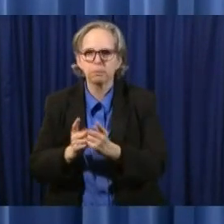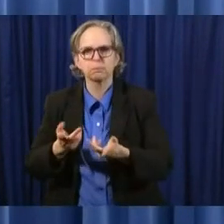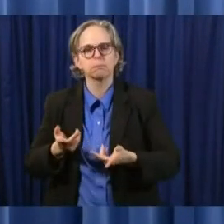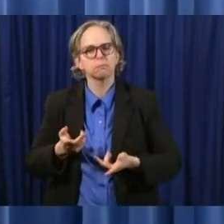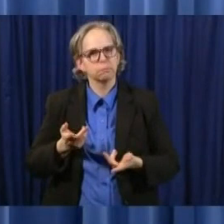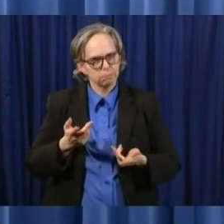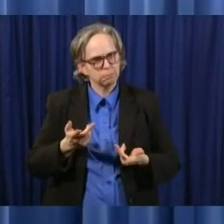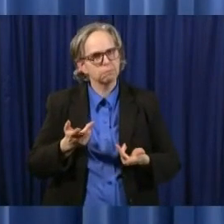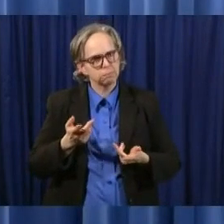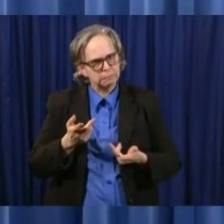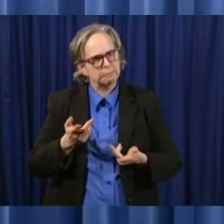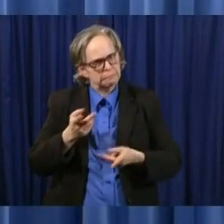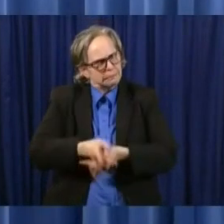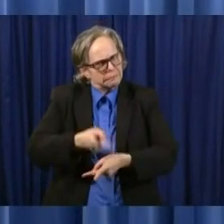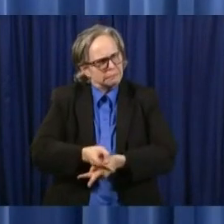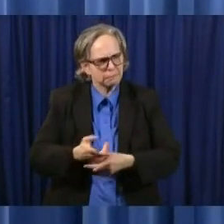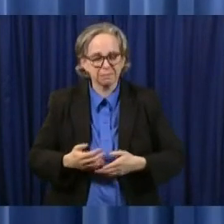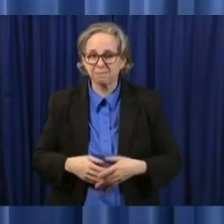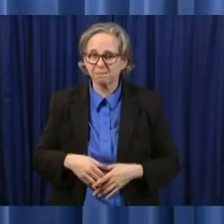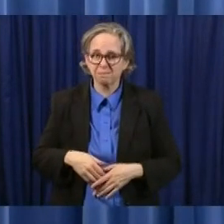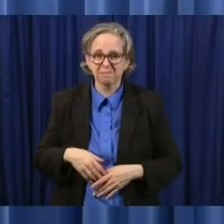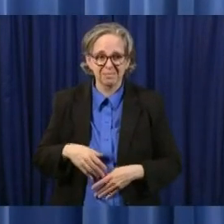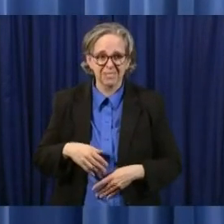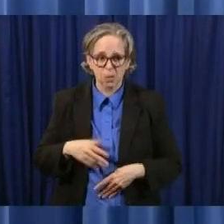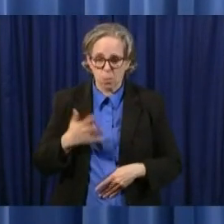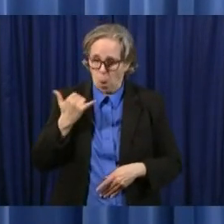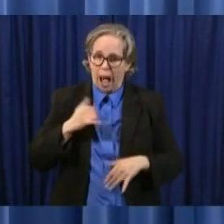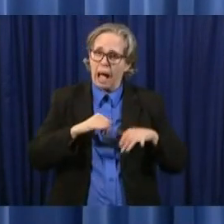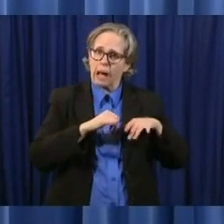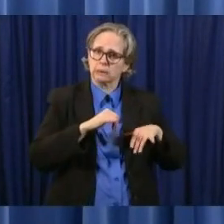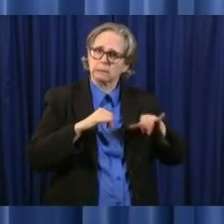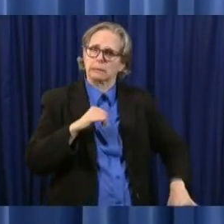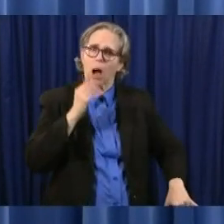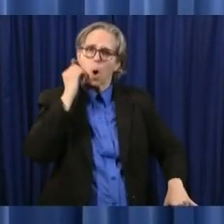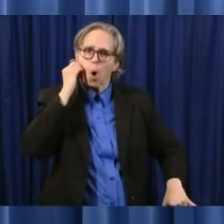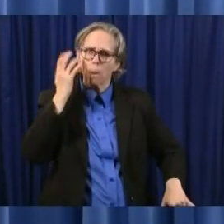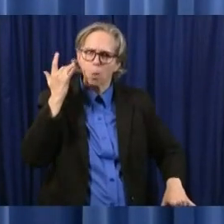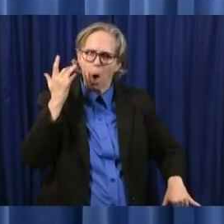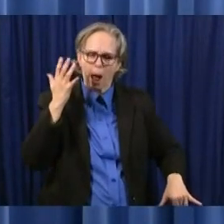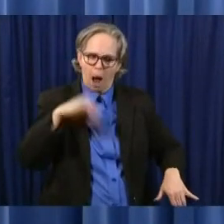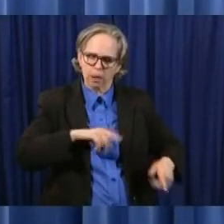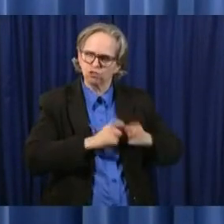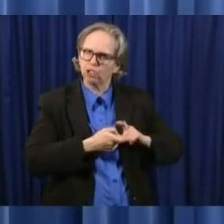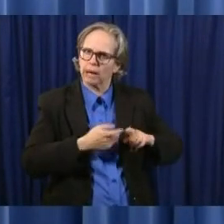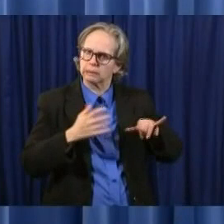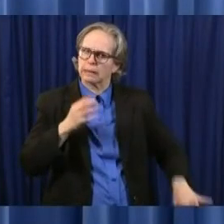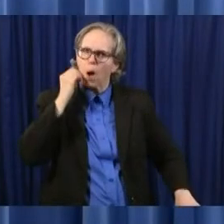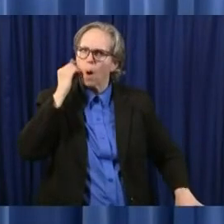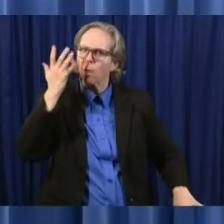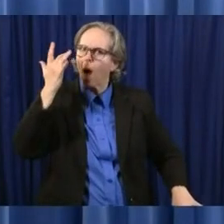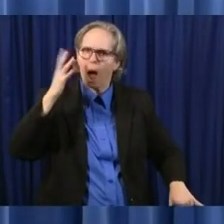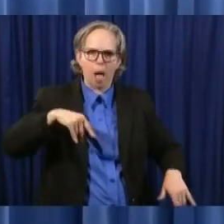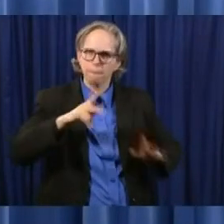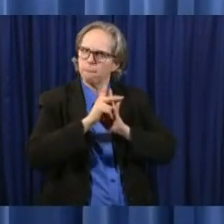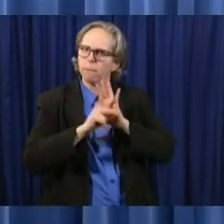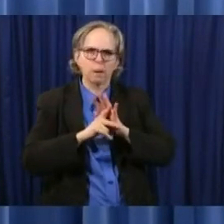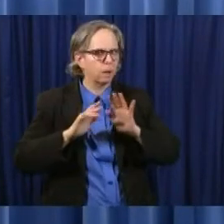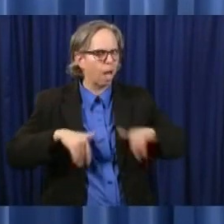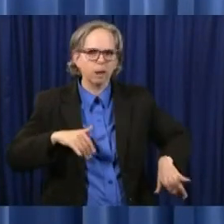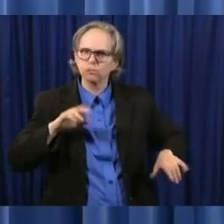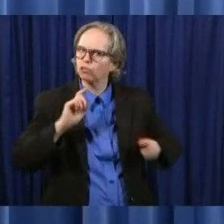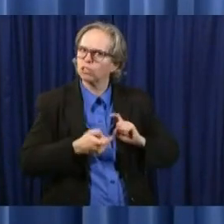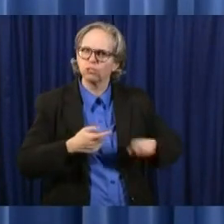not really change the stay-at-home order there's a reason that we did not change uh the number of people that could gather